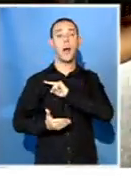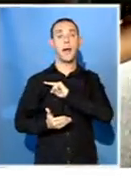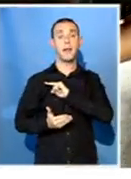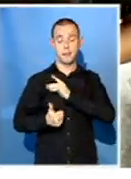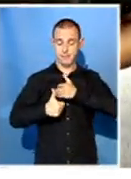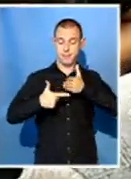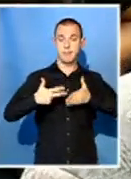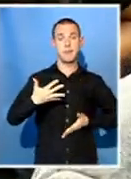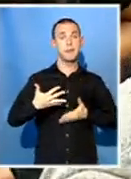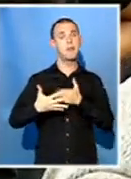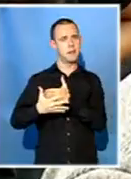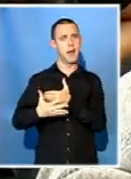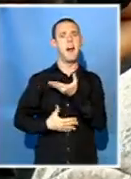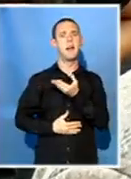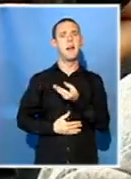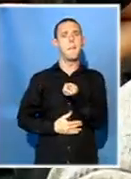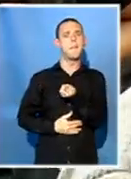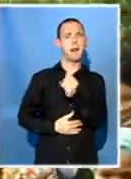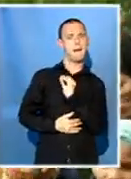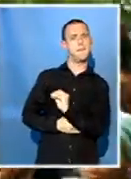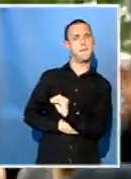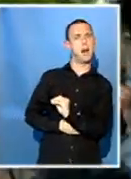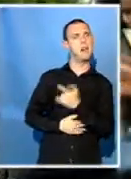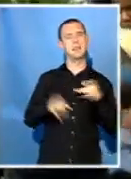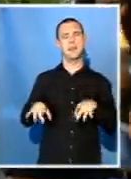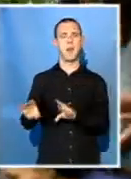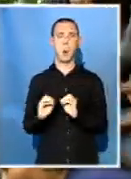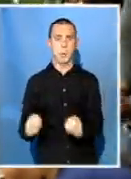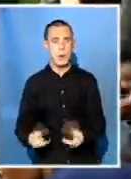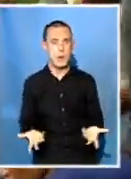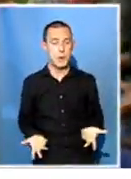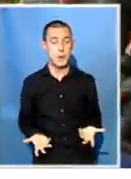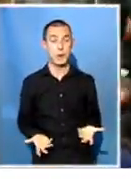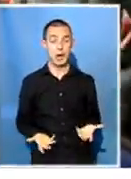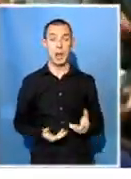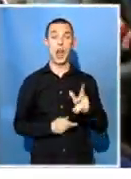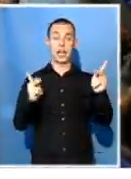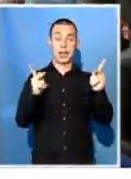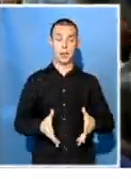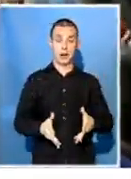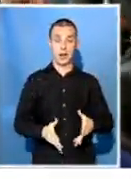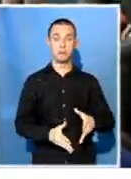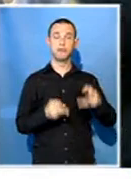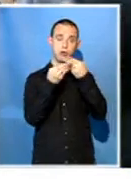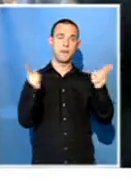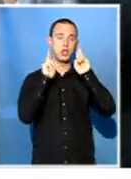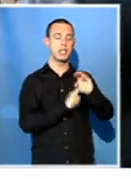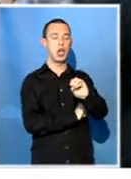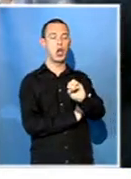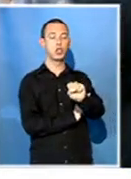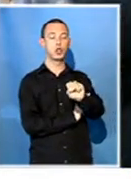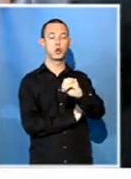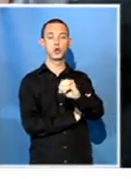main, they have the fees and this issue does not affect them. At the Sol Plank University, 24 students were arrested.